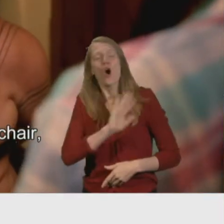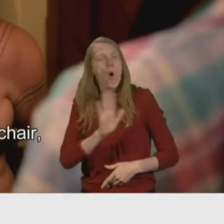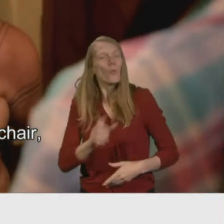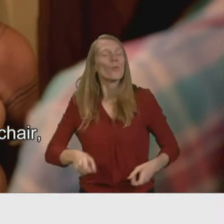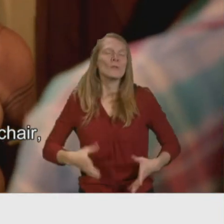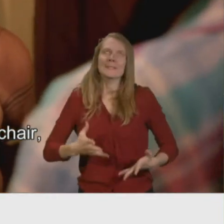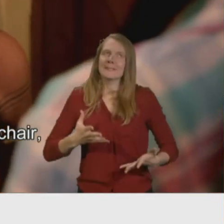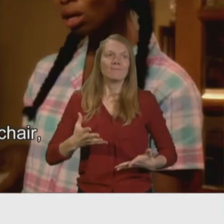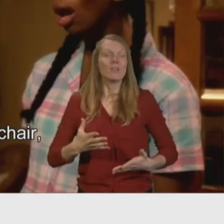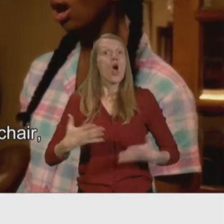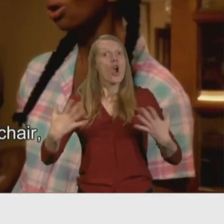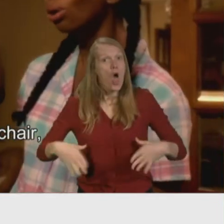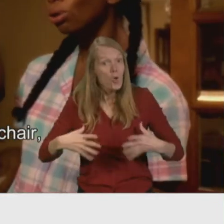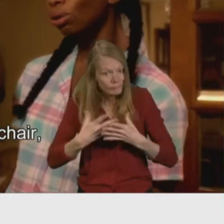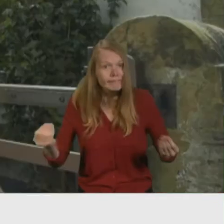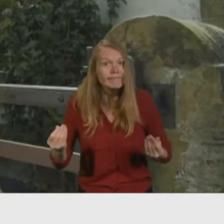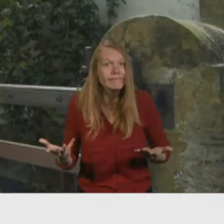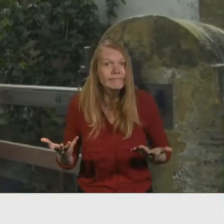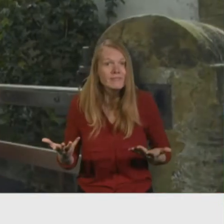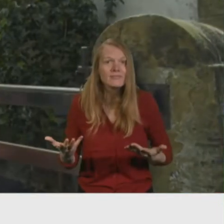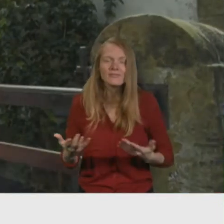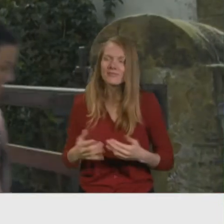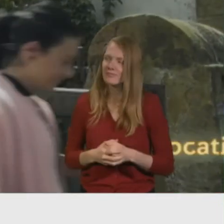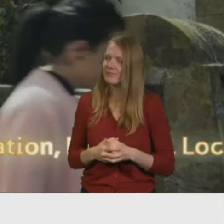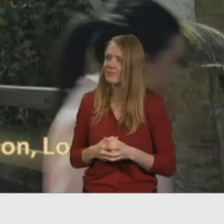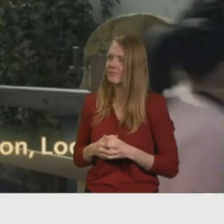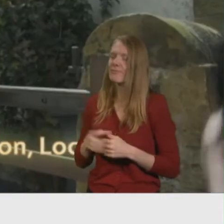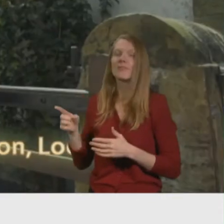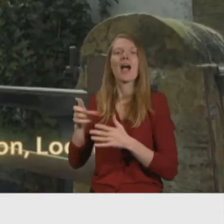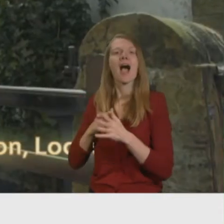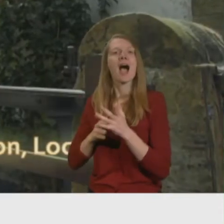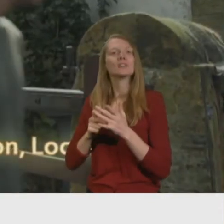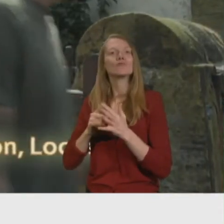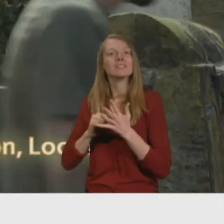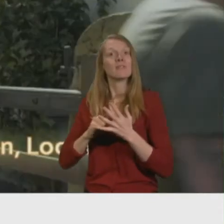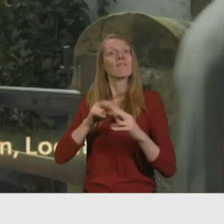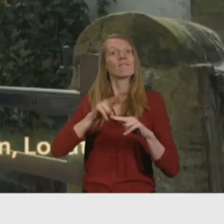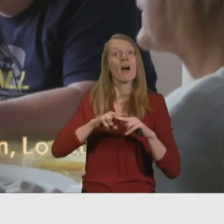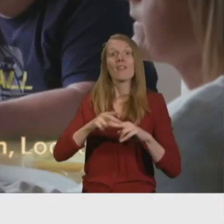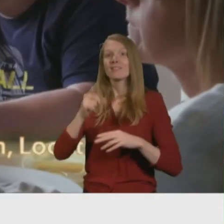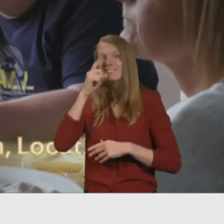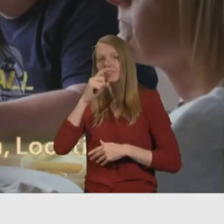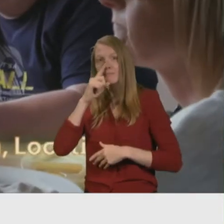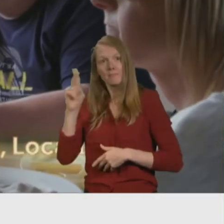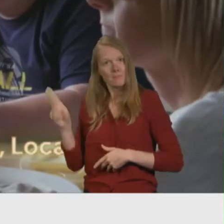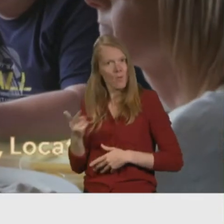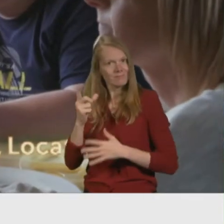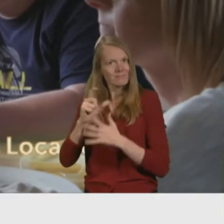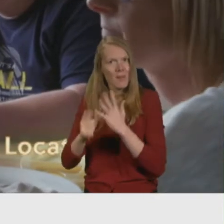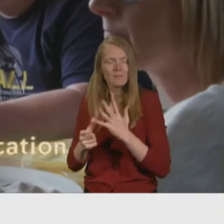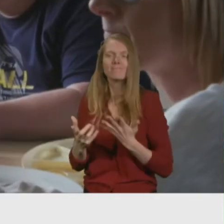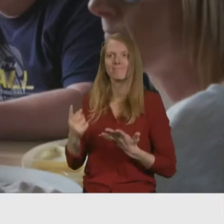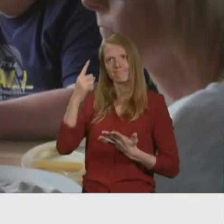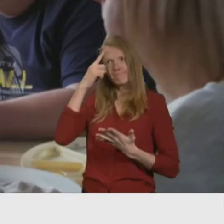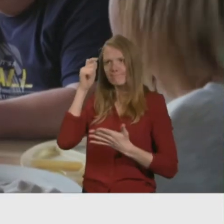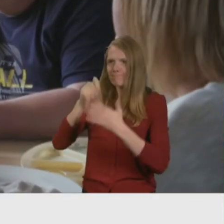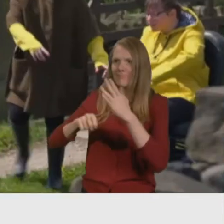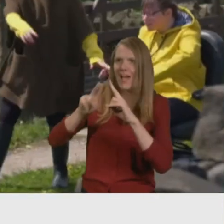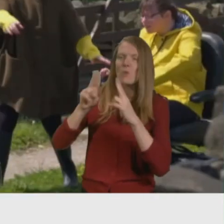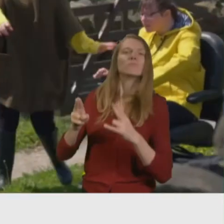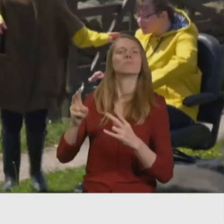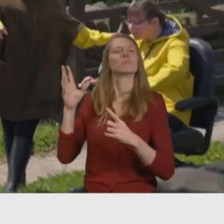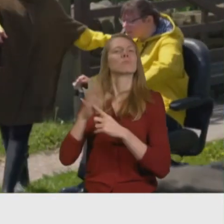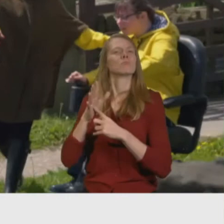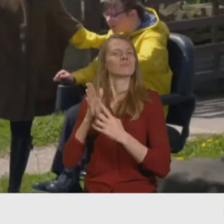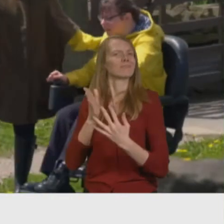wheelchair. My clothes. Both Andrea's father and sister Joanne are disabled. Accessibility and space